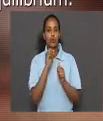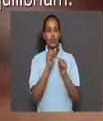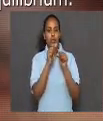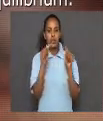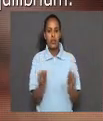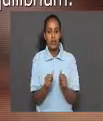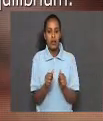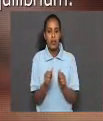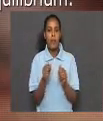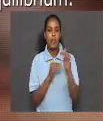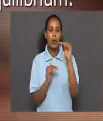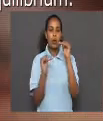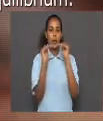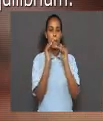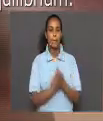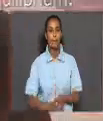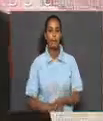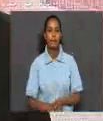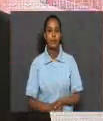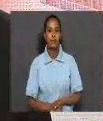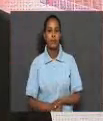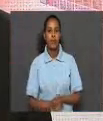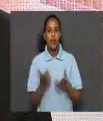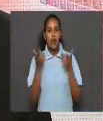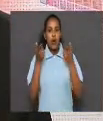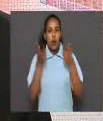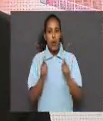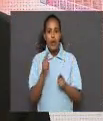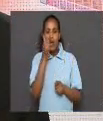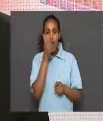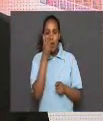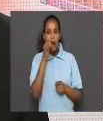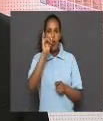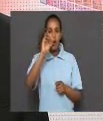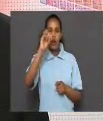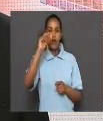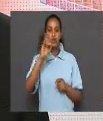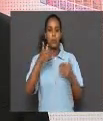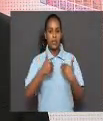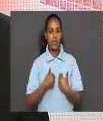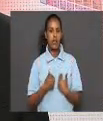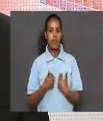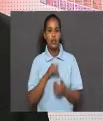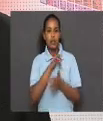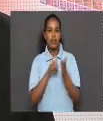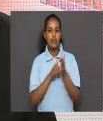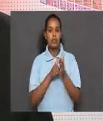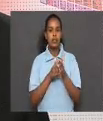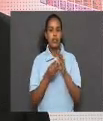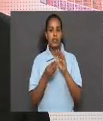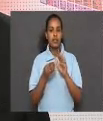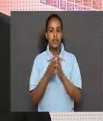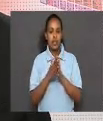shifts the equilibrium. When a common ion is present, it